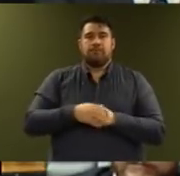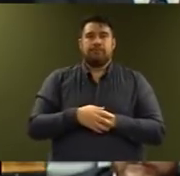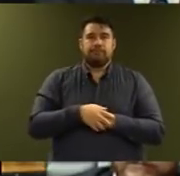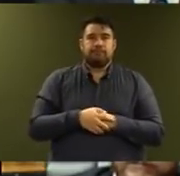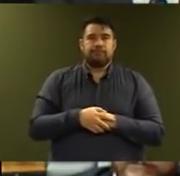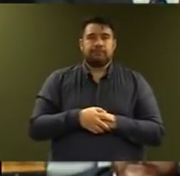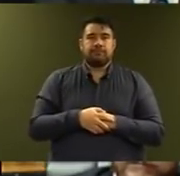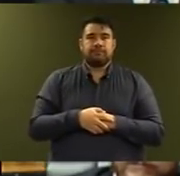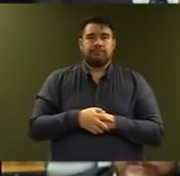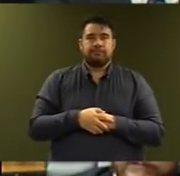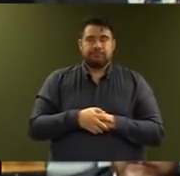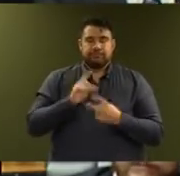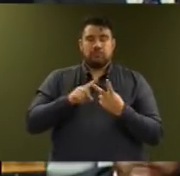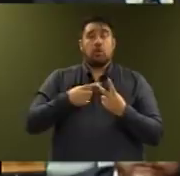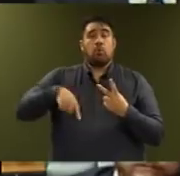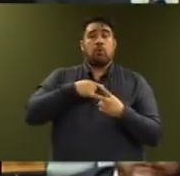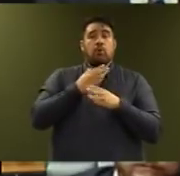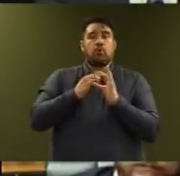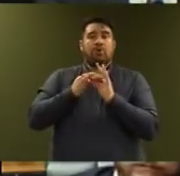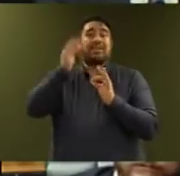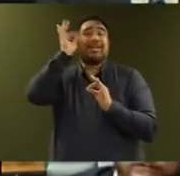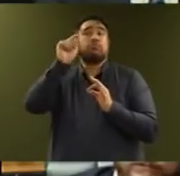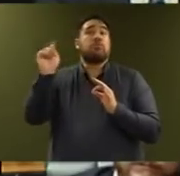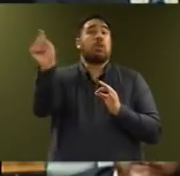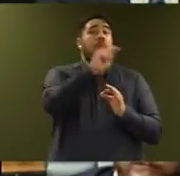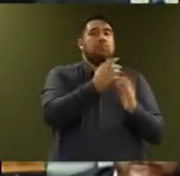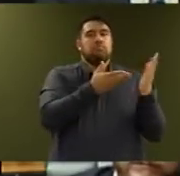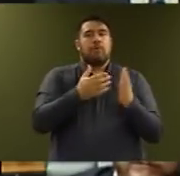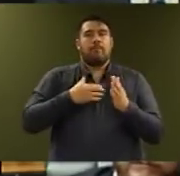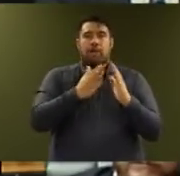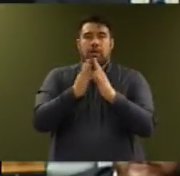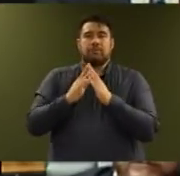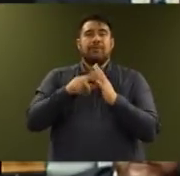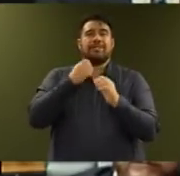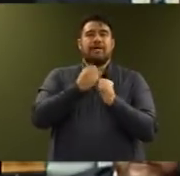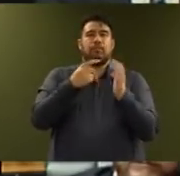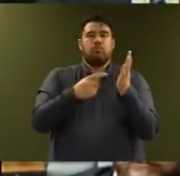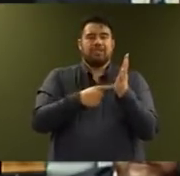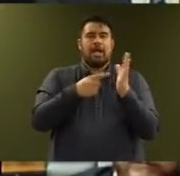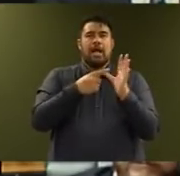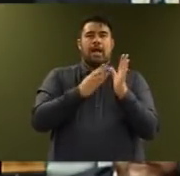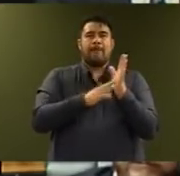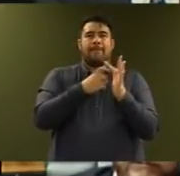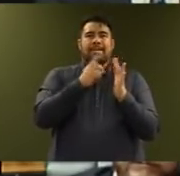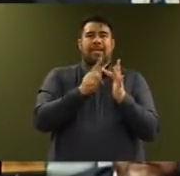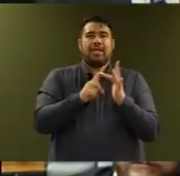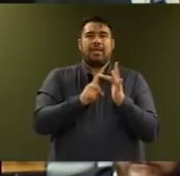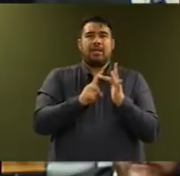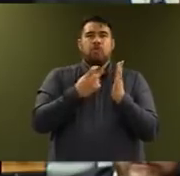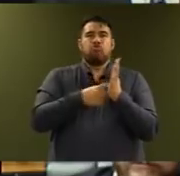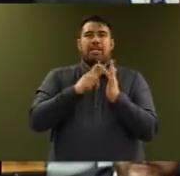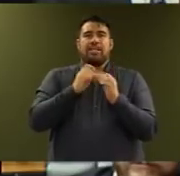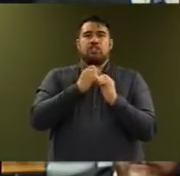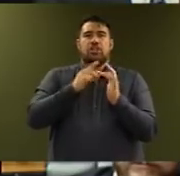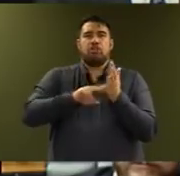We are working with councils to deliver more houses. For instance, Tāmaki Regeneration Company, which is jointly owned by the Government and Auckland